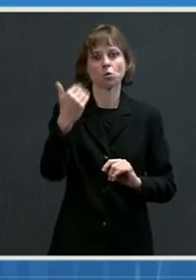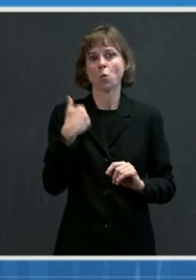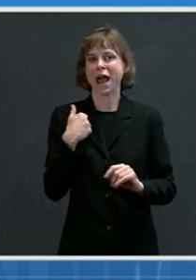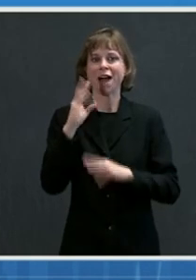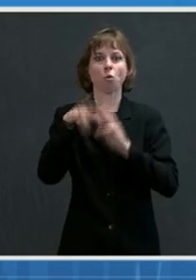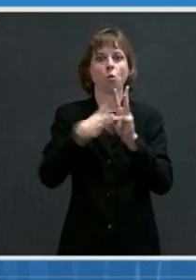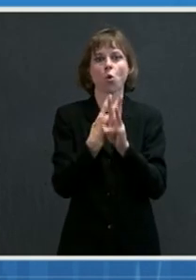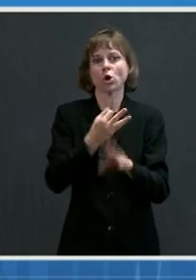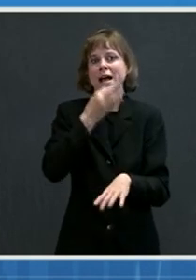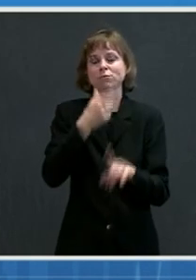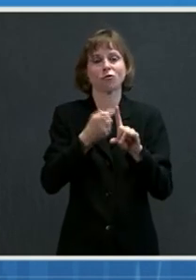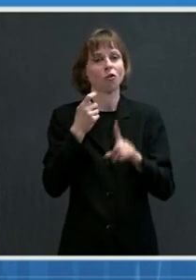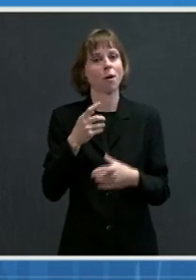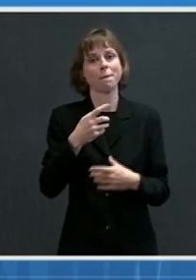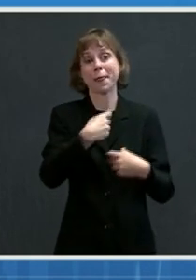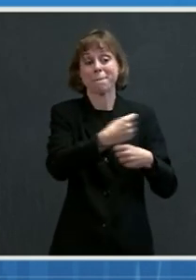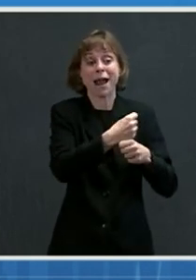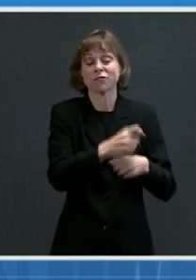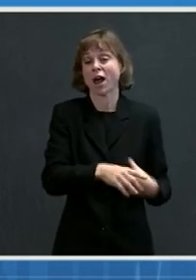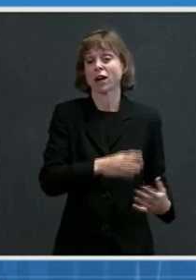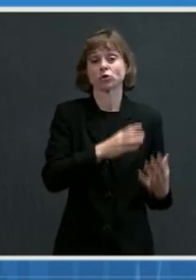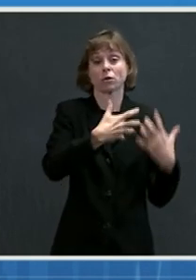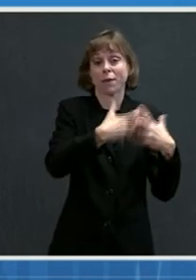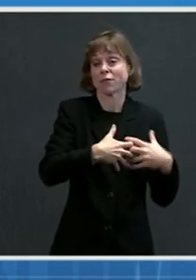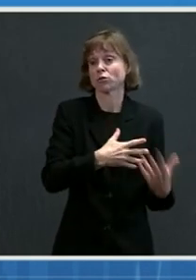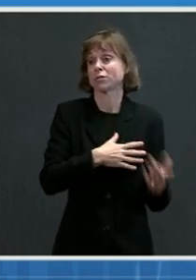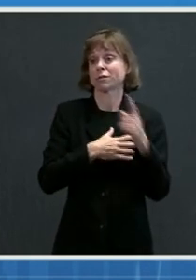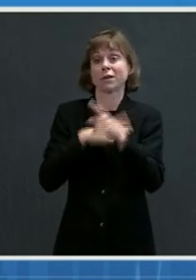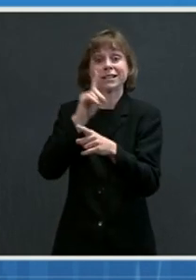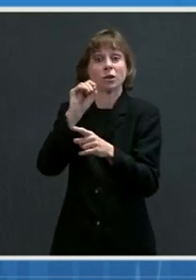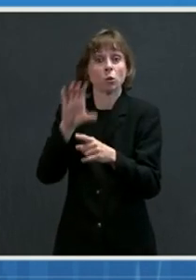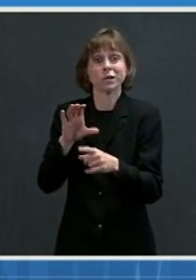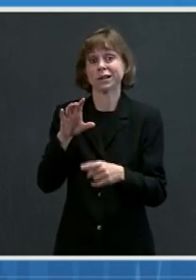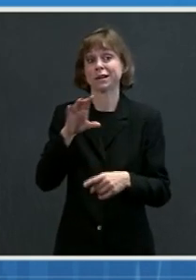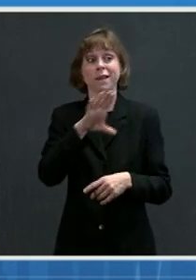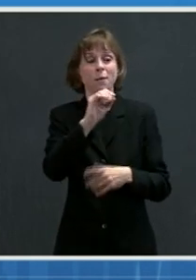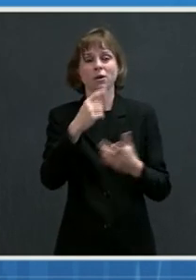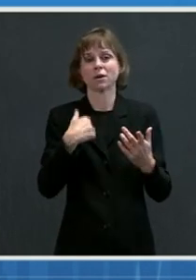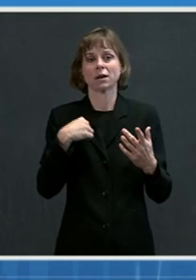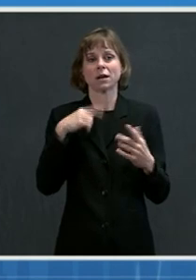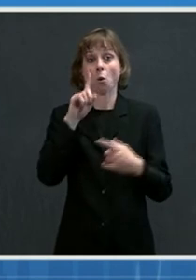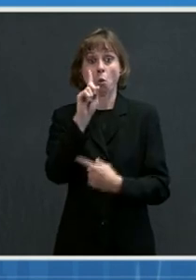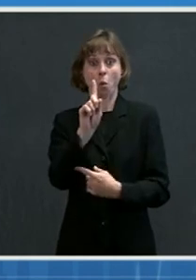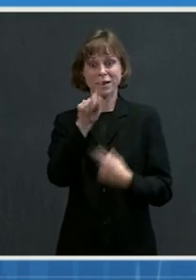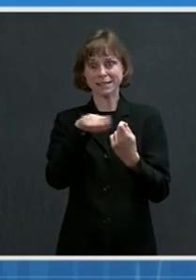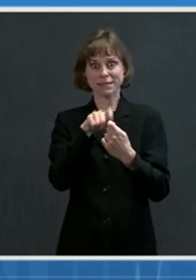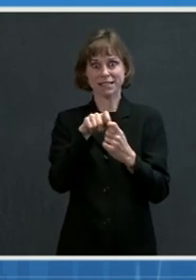and from the companies all very focused on this. I don't know that I could point to one specific thing.